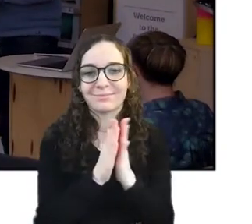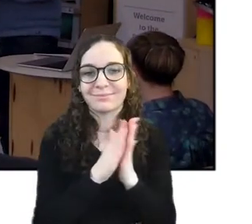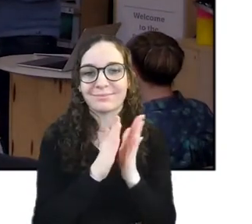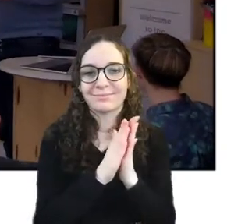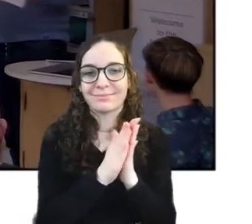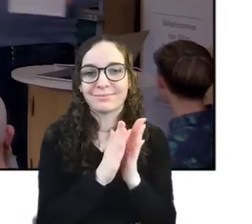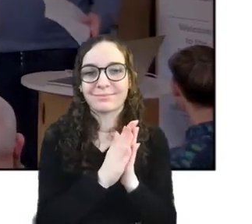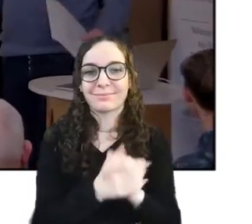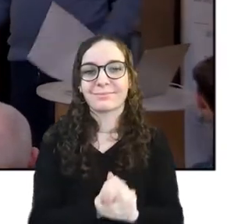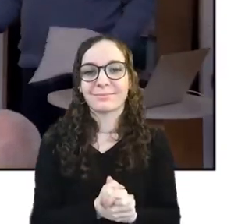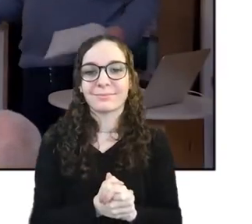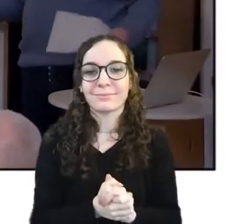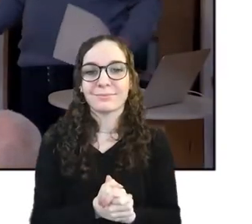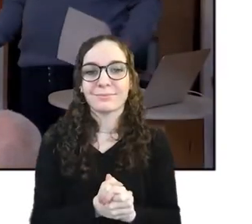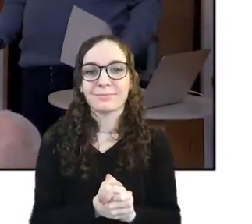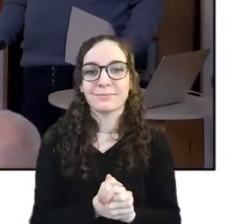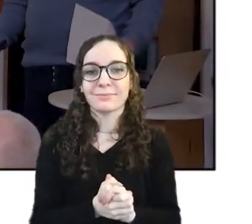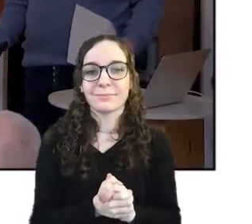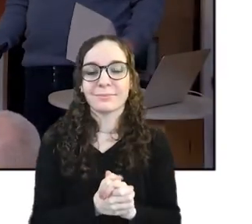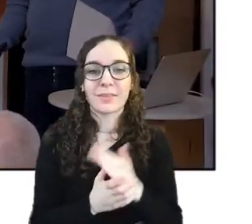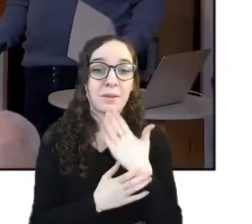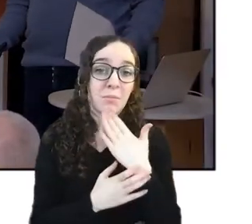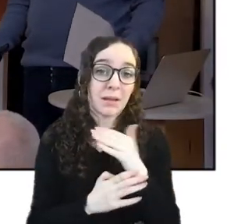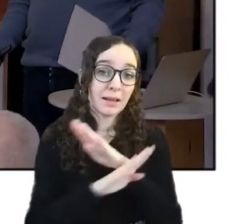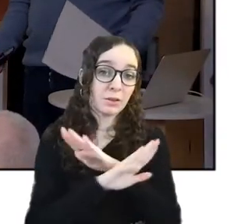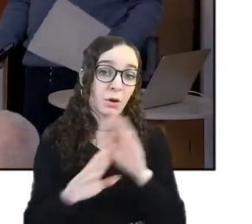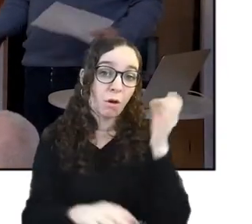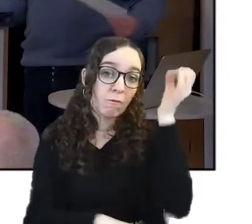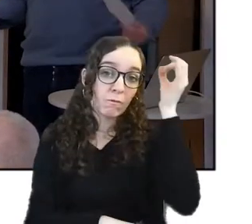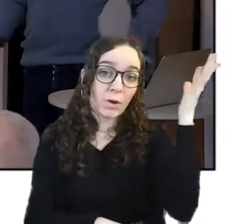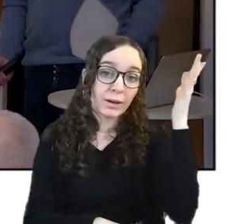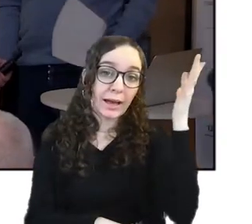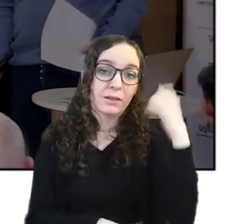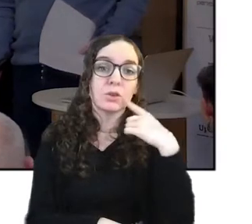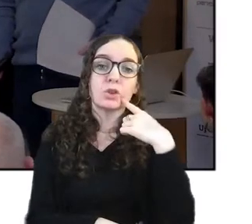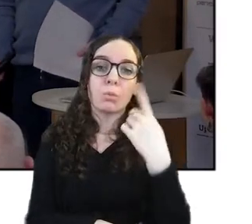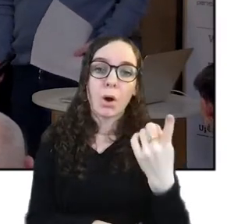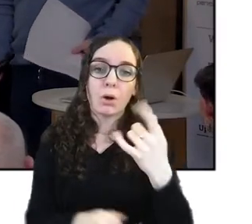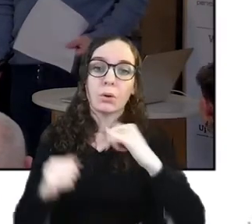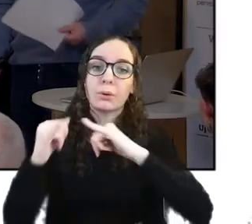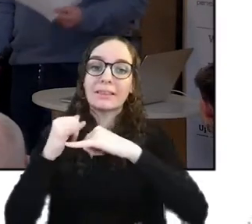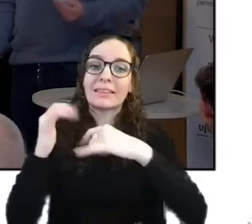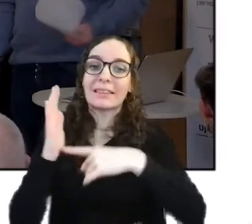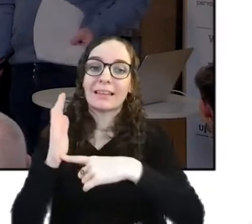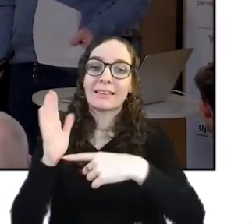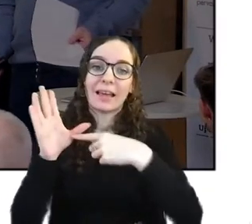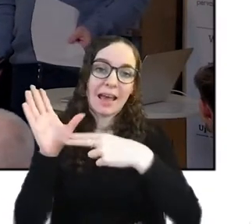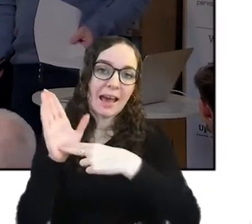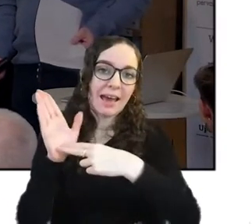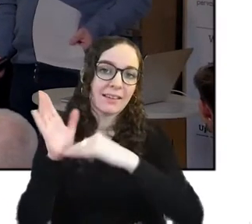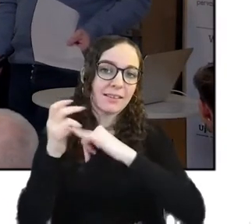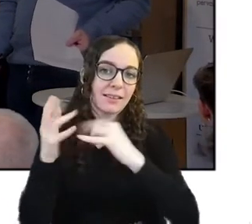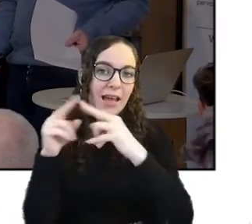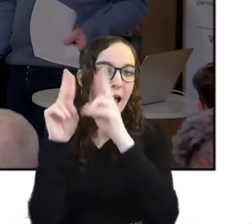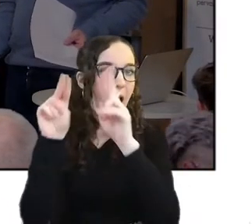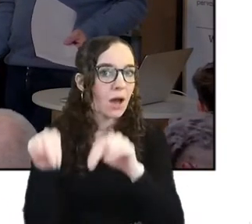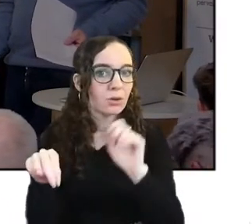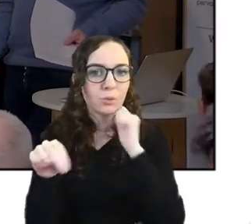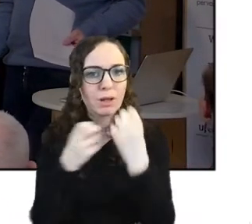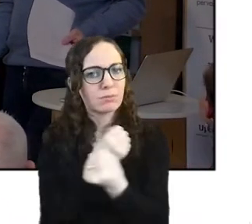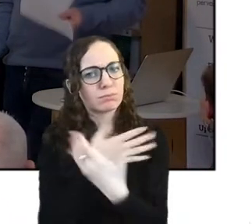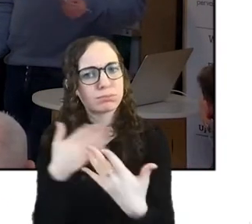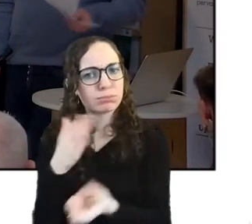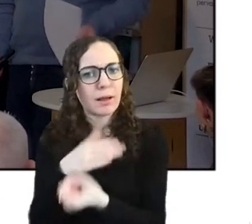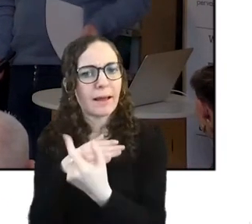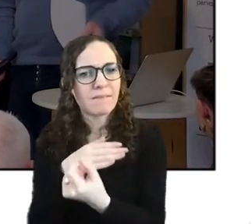and please don't forget uh tomorrow at st anne's house there's going to be lots of stuff going on the few things that you need to book for i